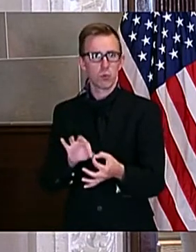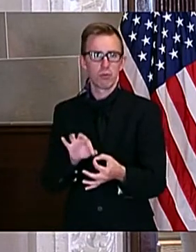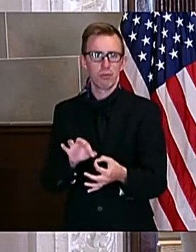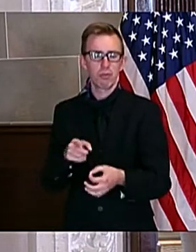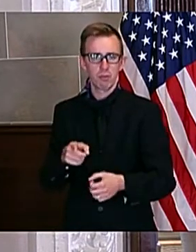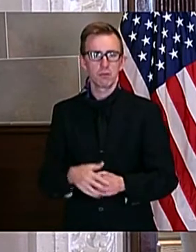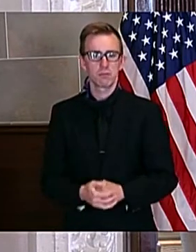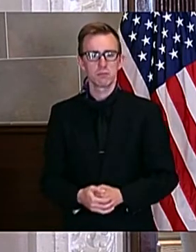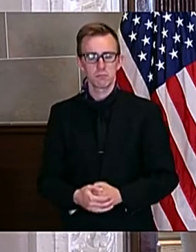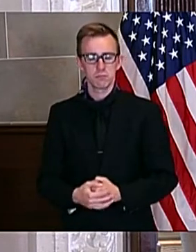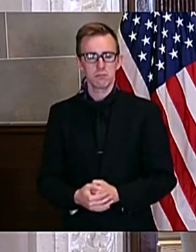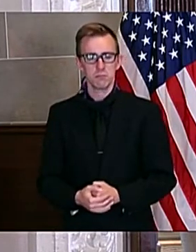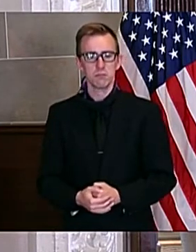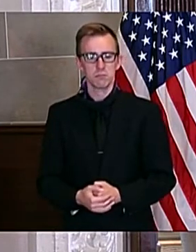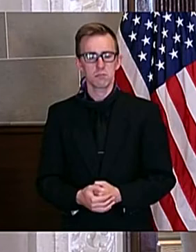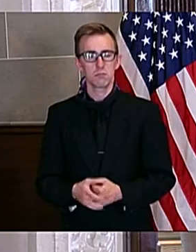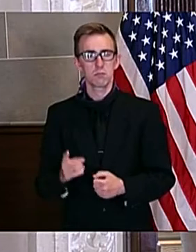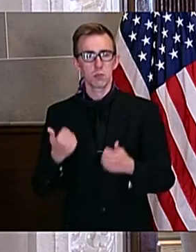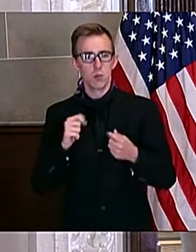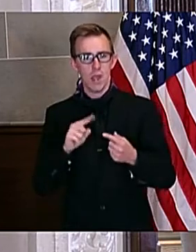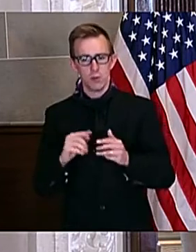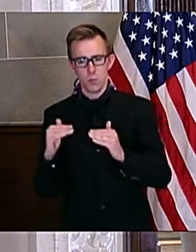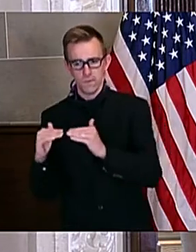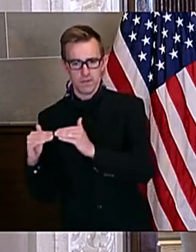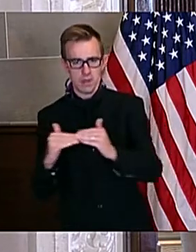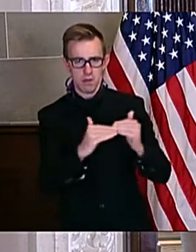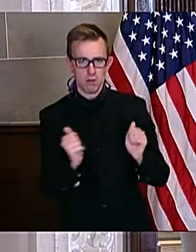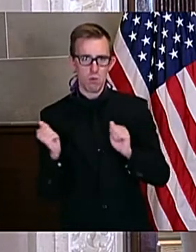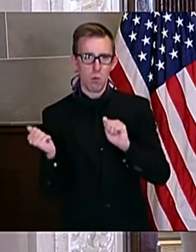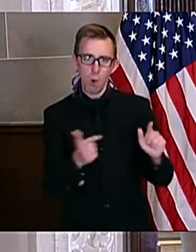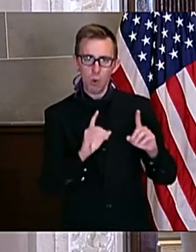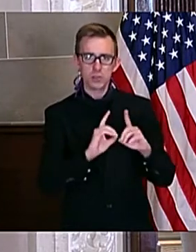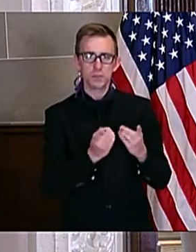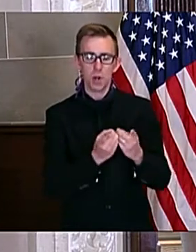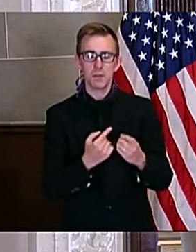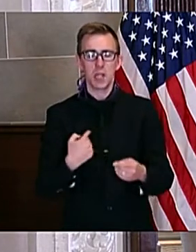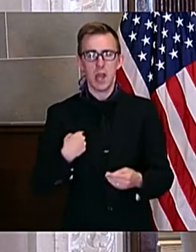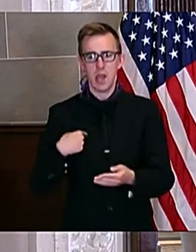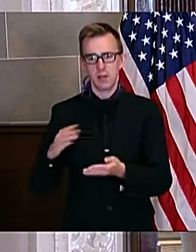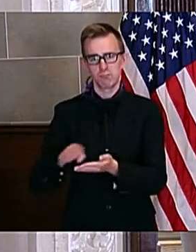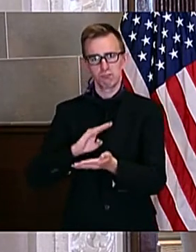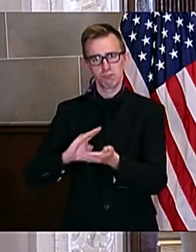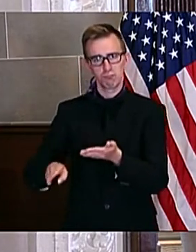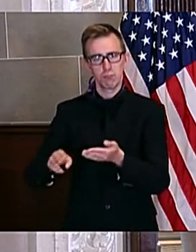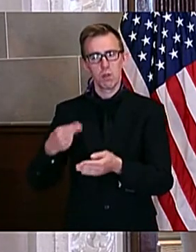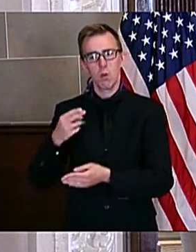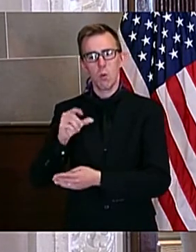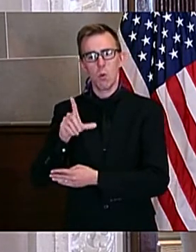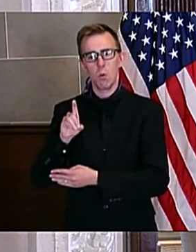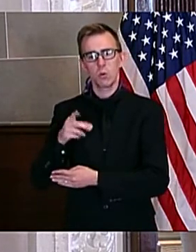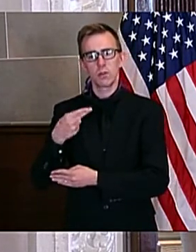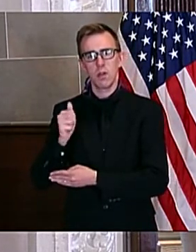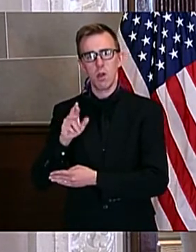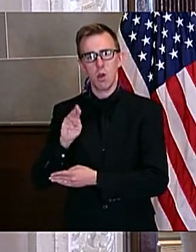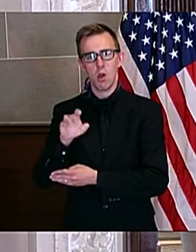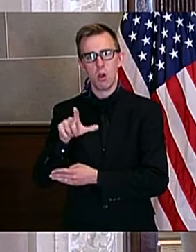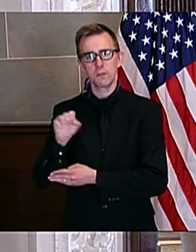In order to make it as fair as possible, I have waived the Hold Harmless statute.